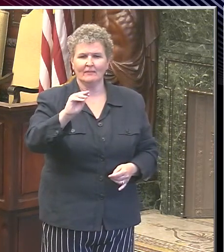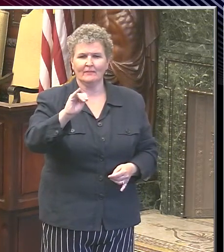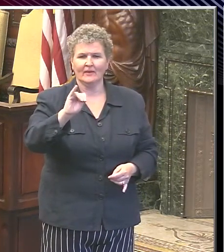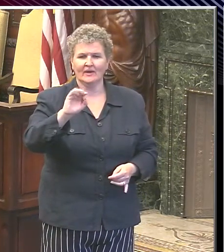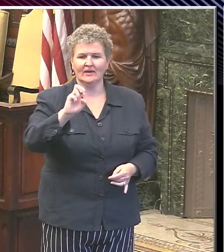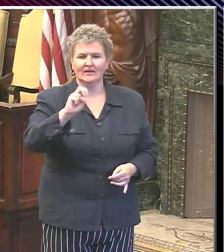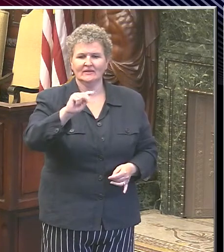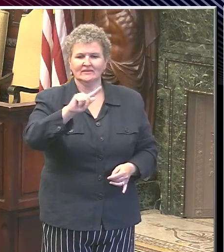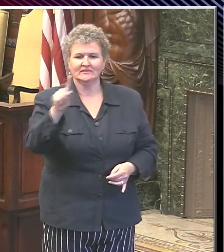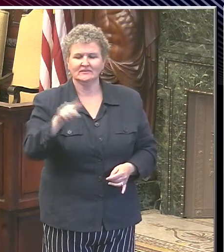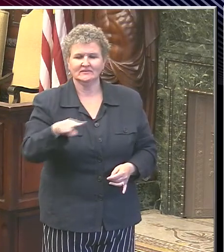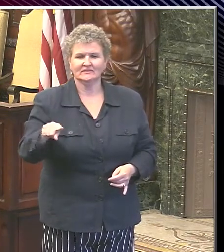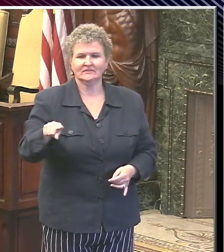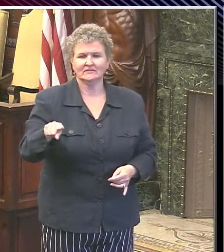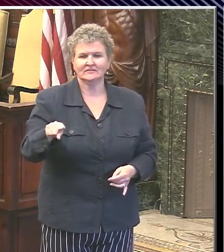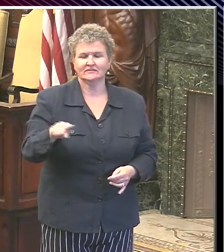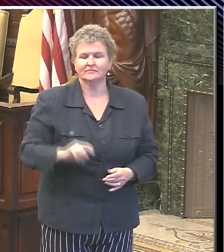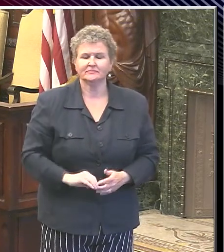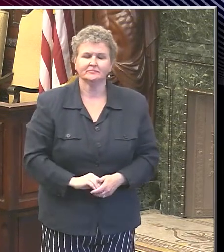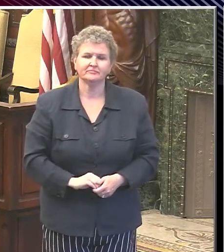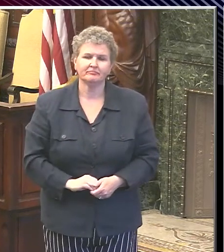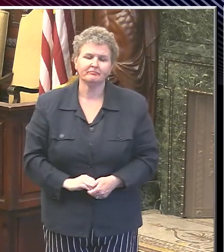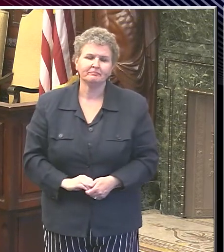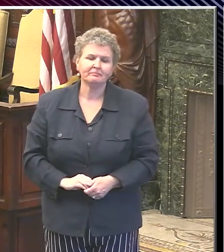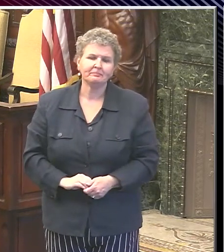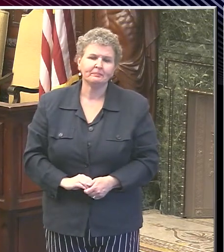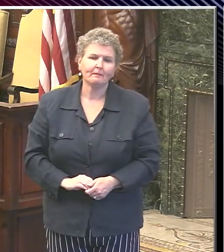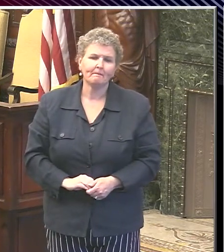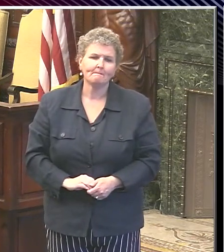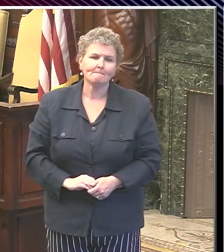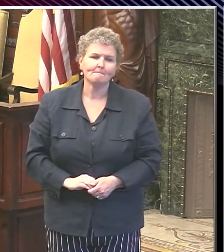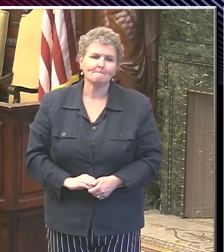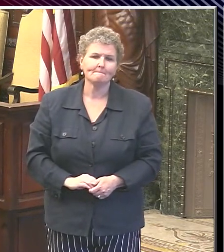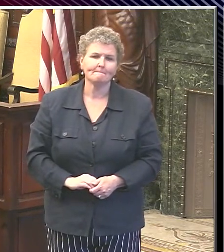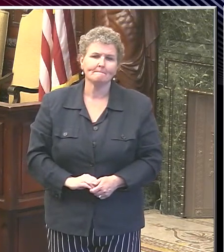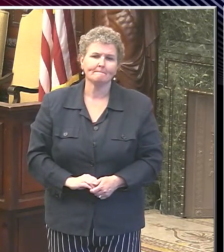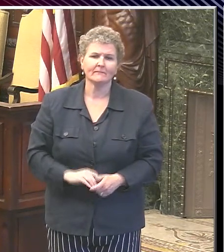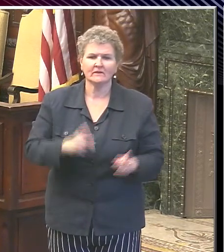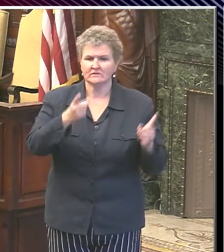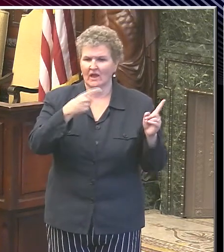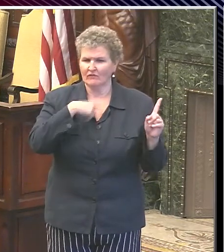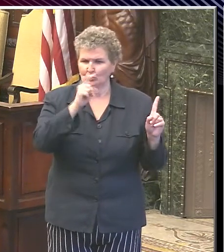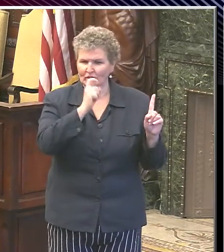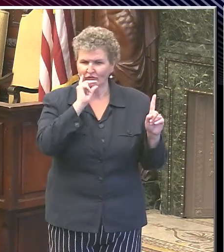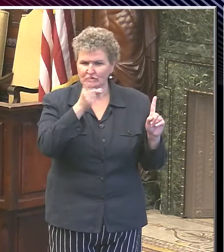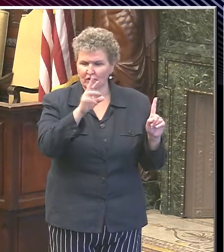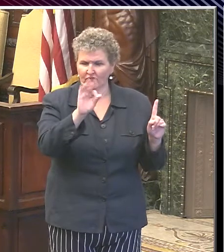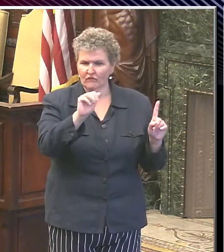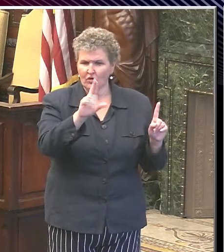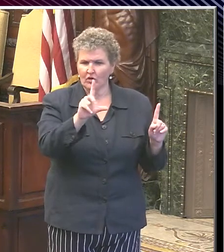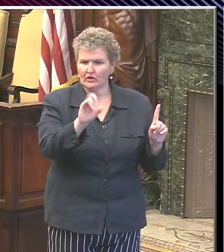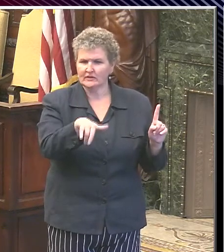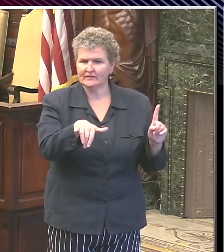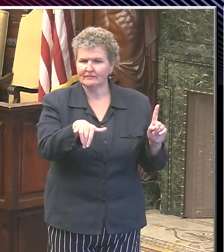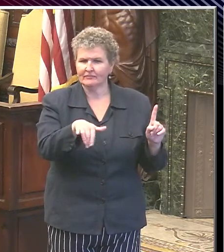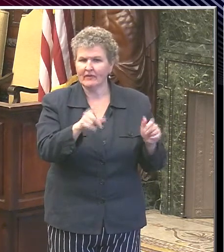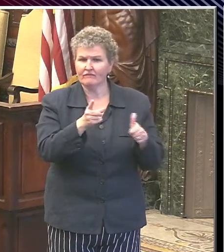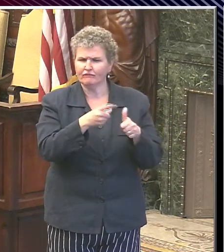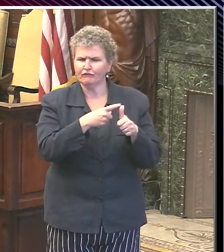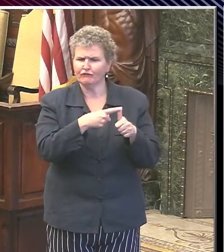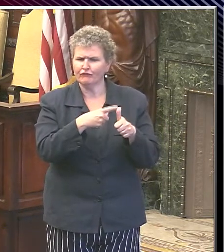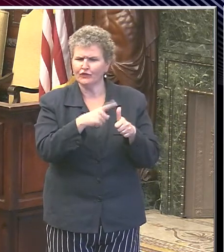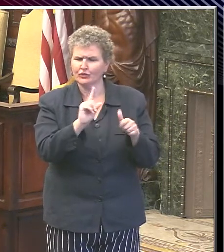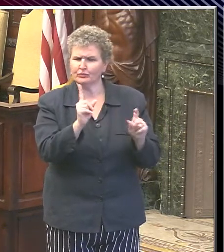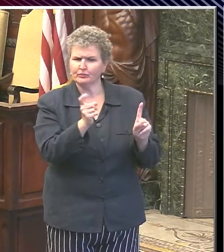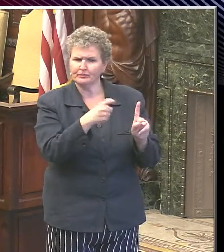All right. Hi, everyone. My questions are for Dr. Farley. So the first question that I want to ask you is